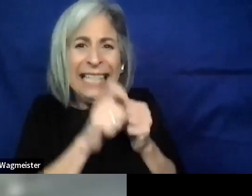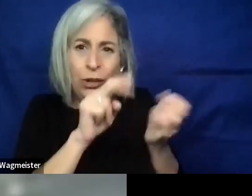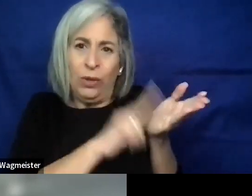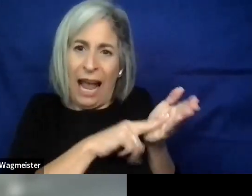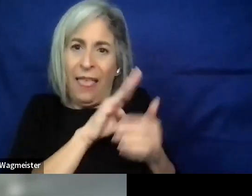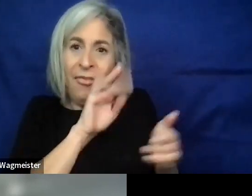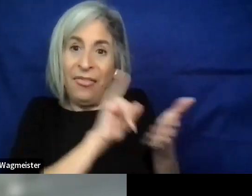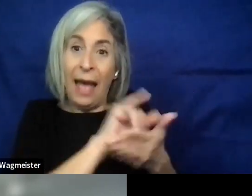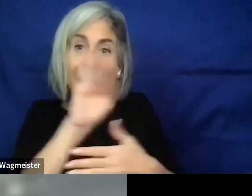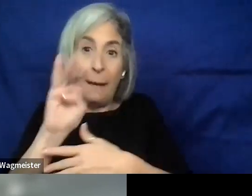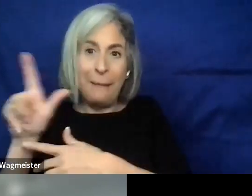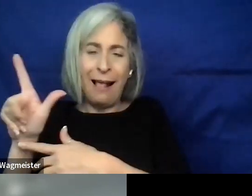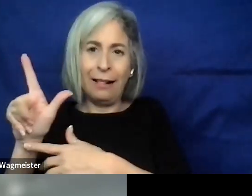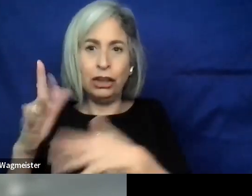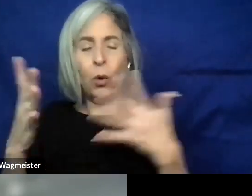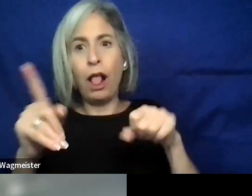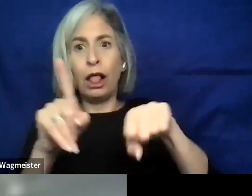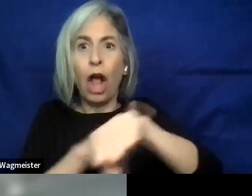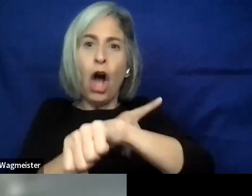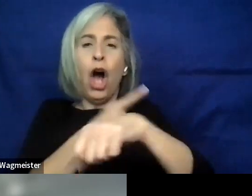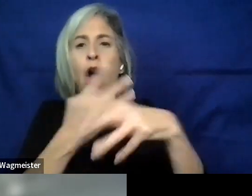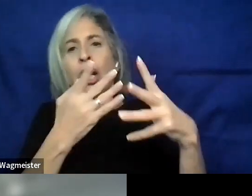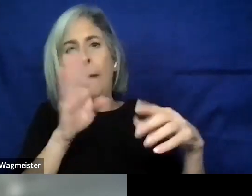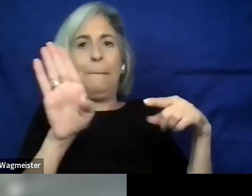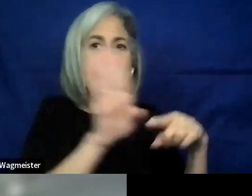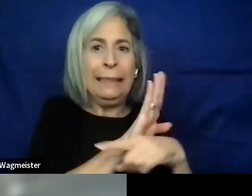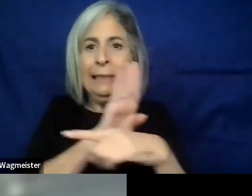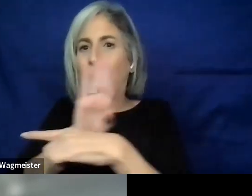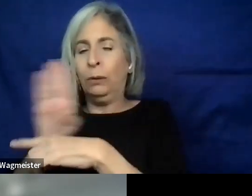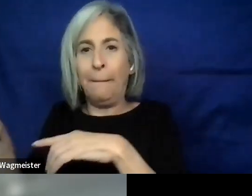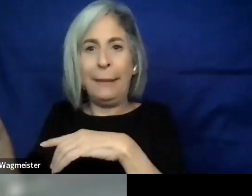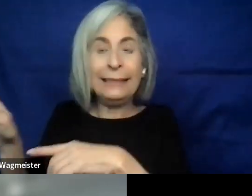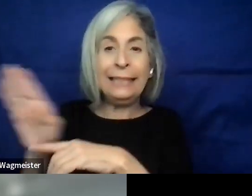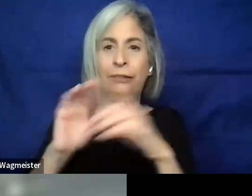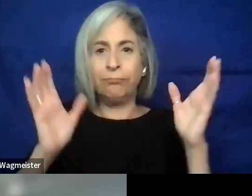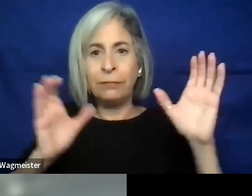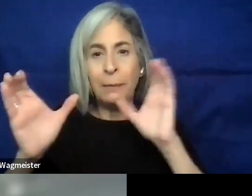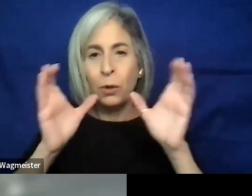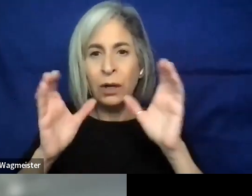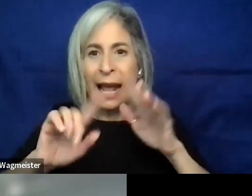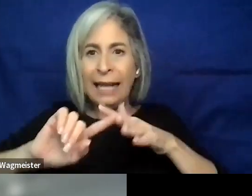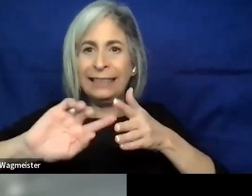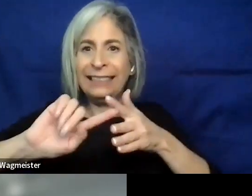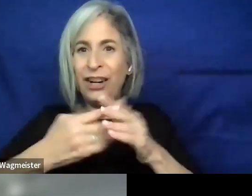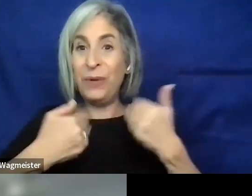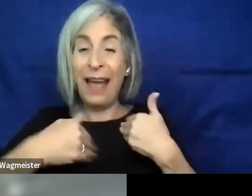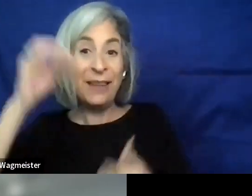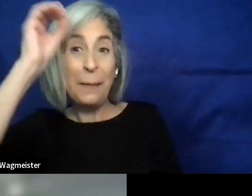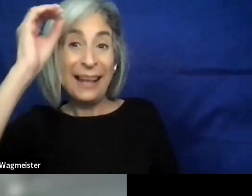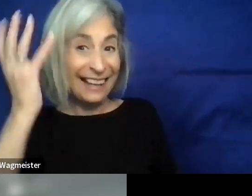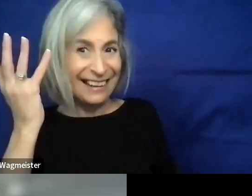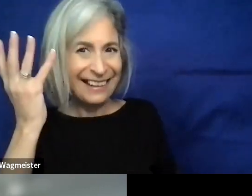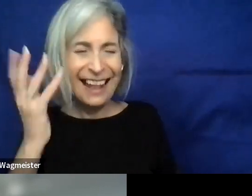through a long and winding career of business-to-business communication, we're perfectly fine to have an opinion, and then